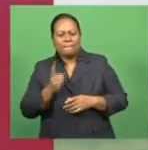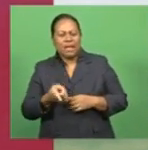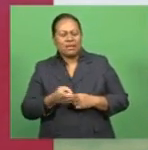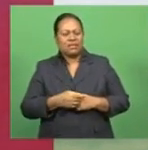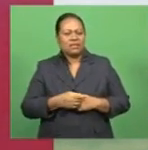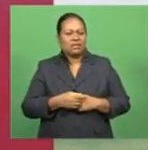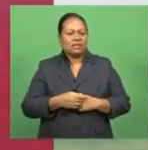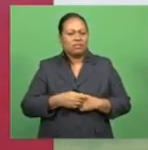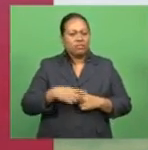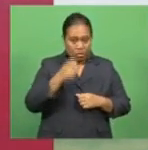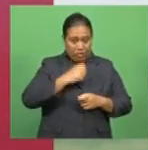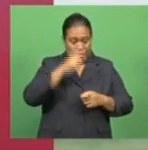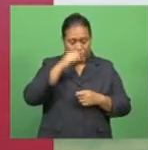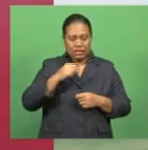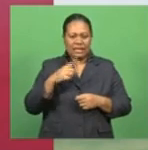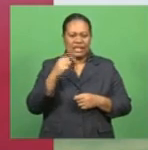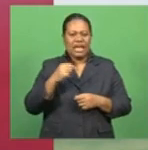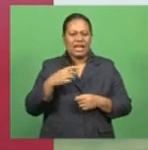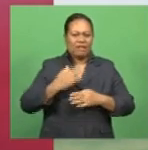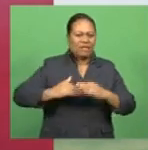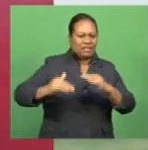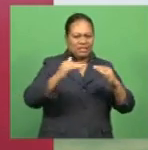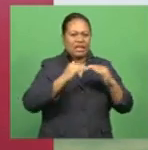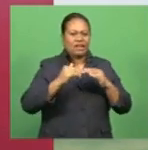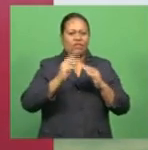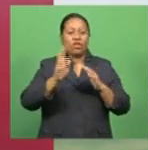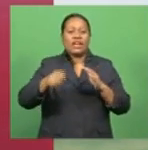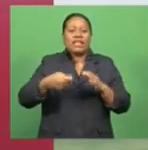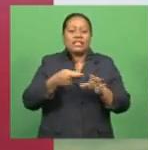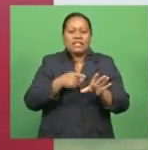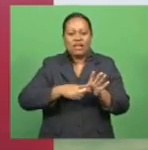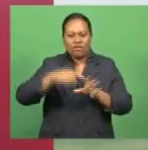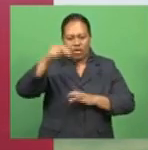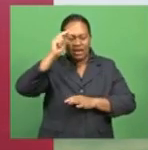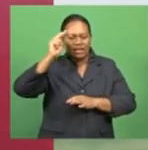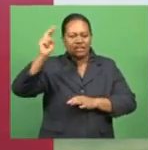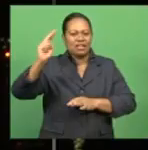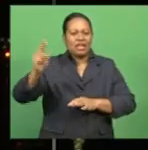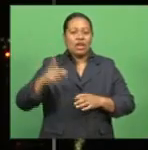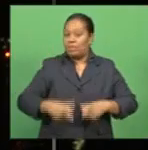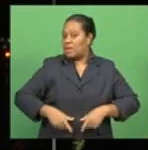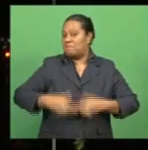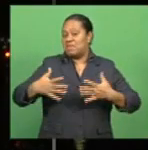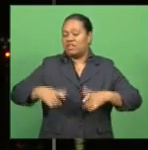international standard to play for next year mentally is going to be a challenge.